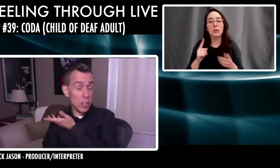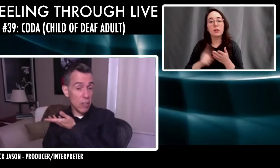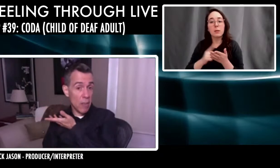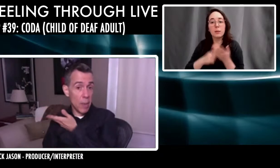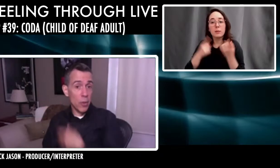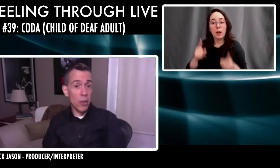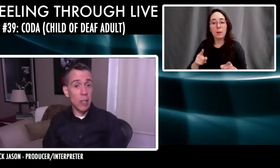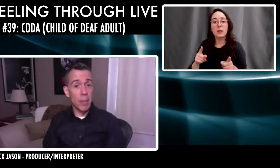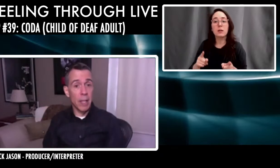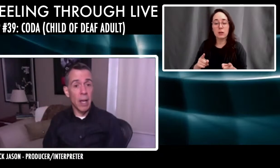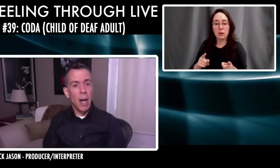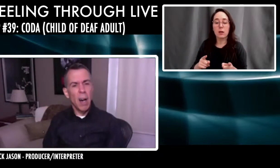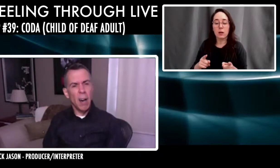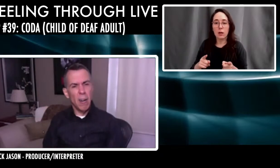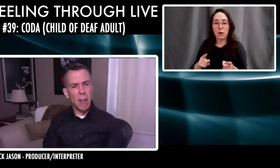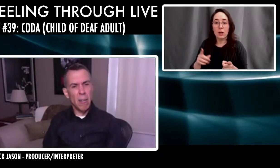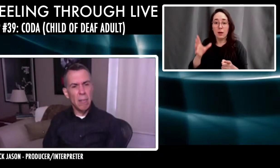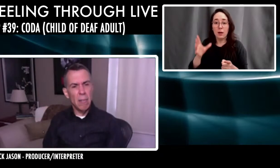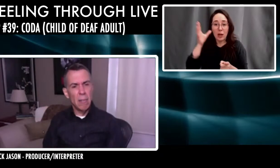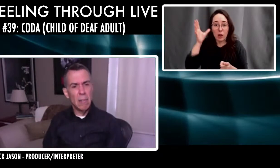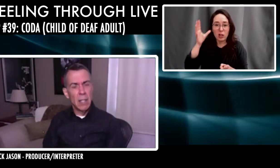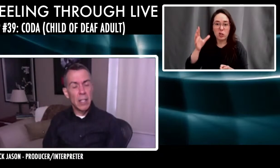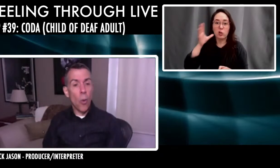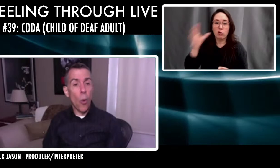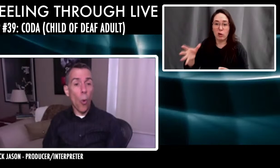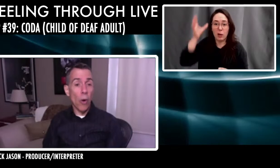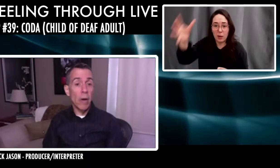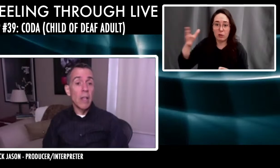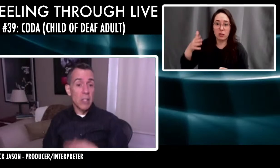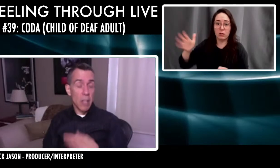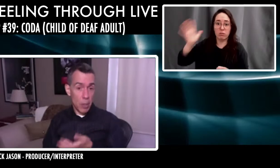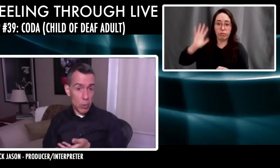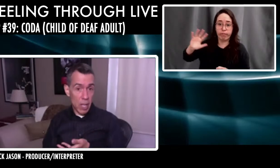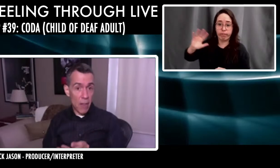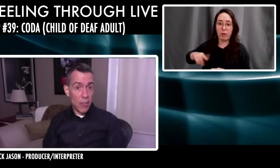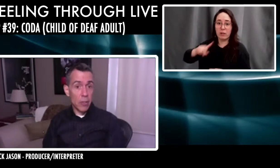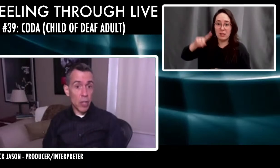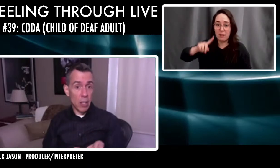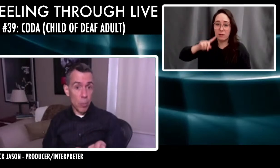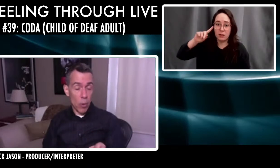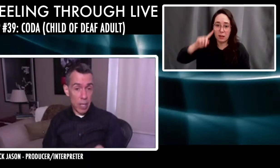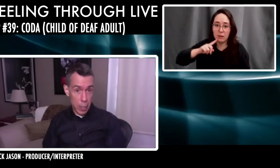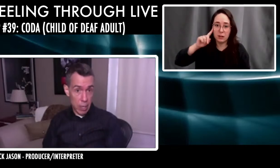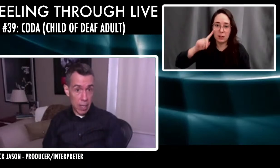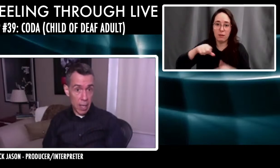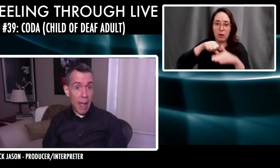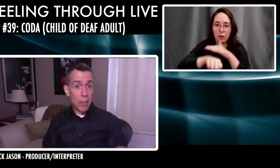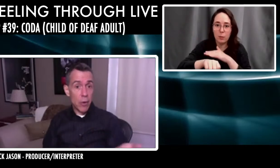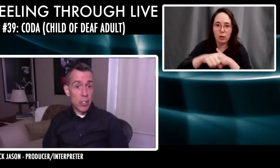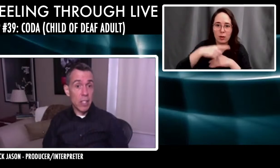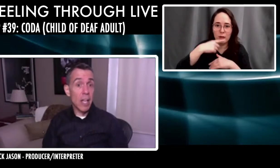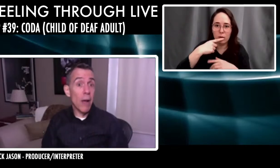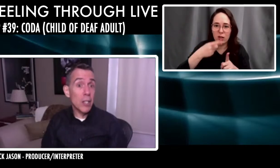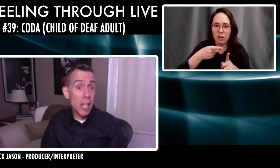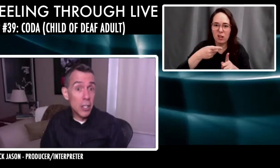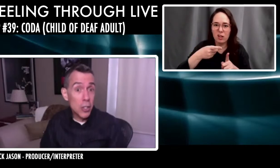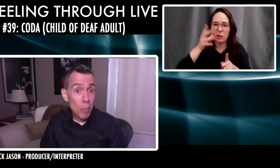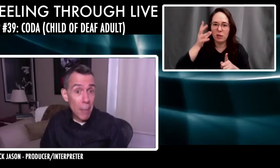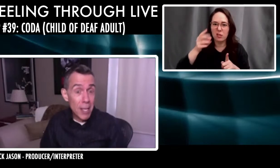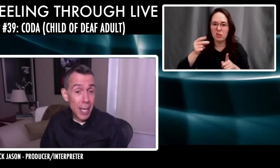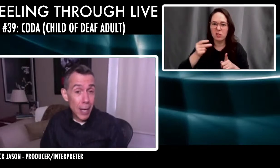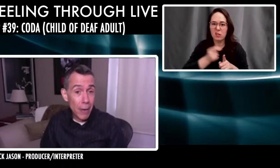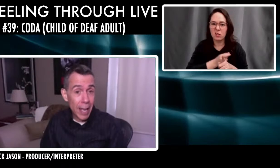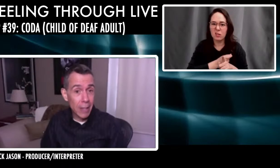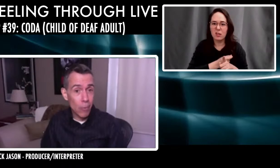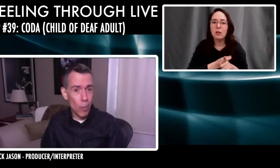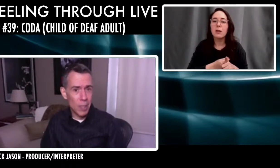generations of deaf people. They're a little bit like, oh, you know, or somebody who's deaf and their child is born hearing. And the nurse says, congratulations, your